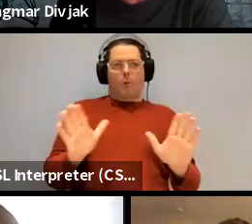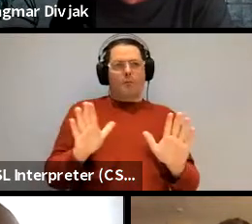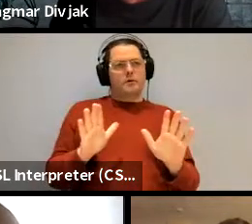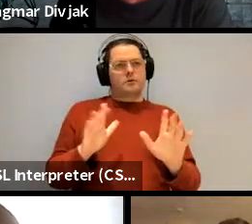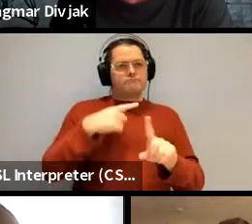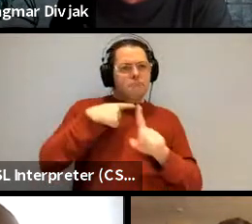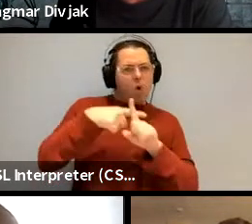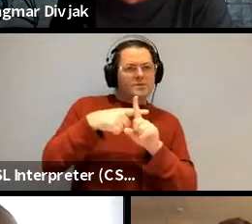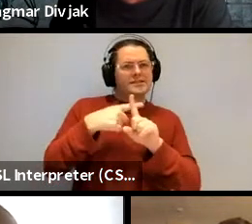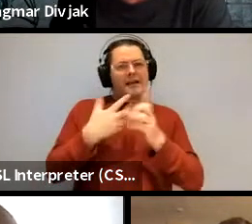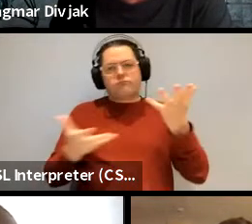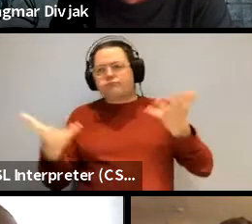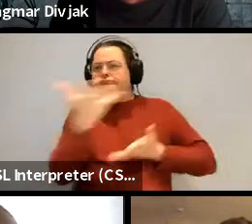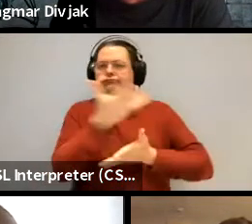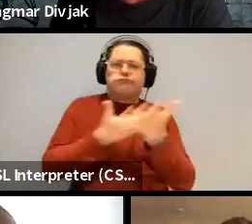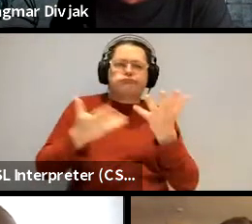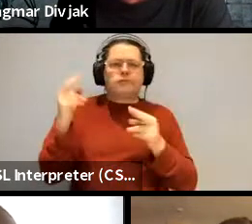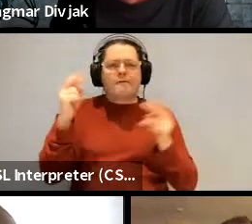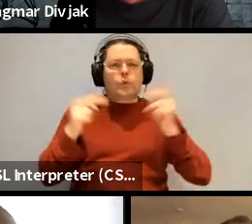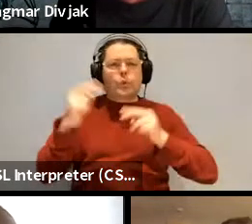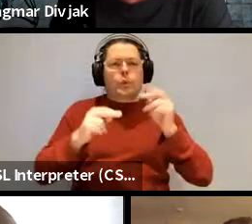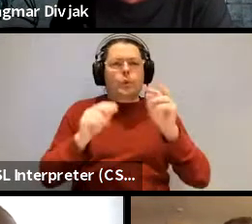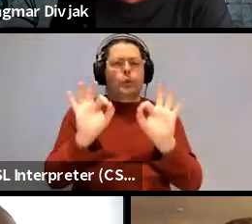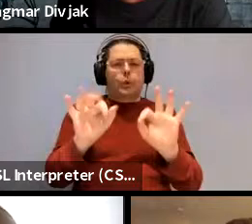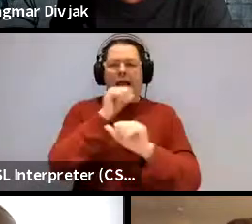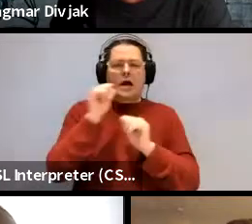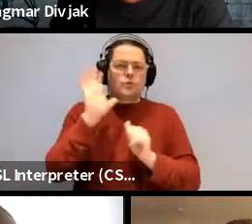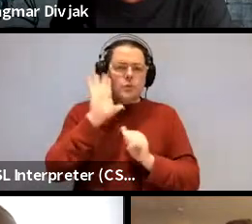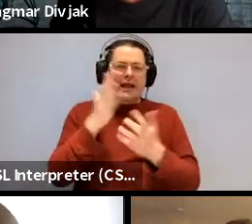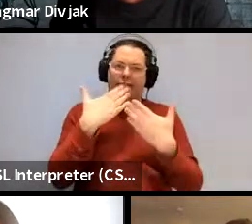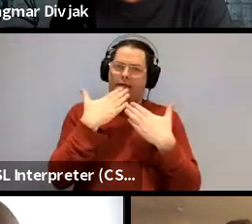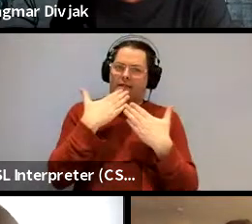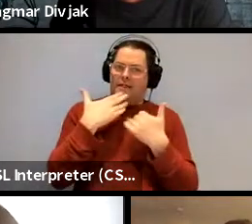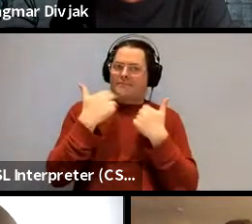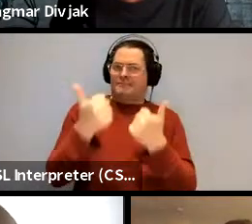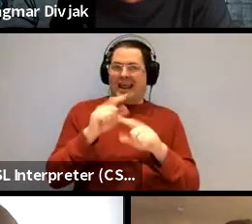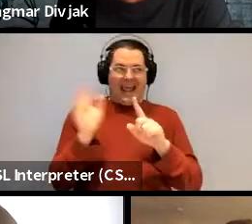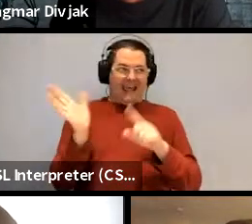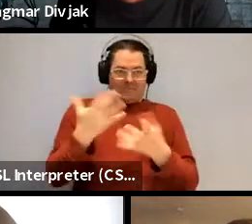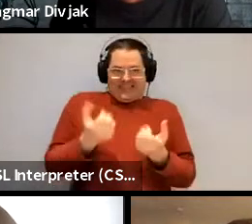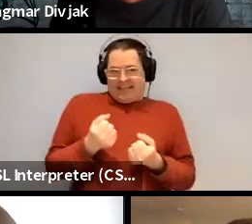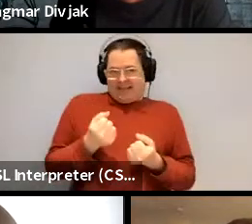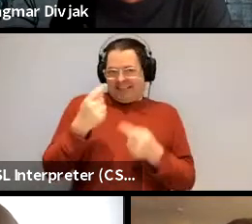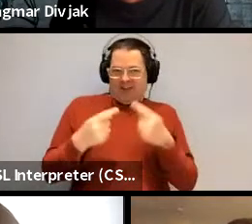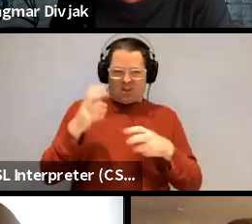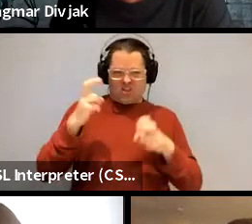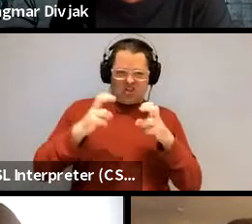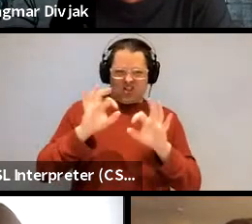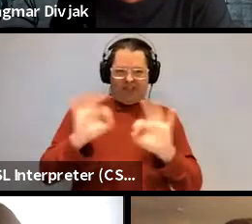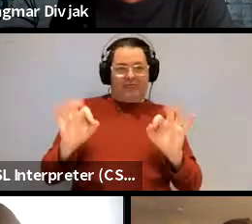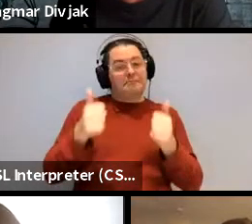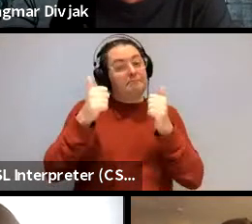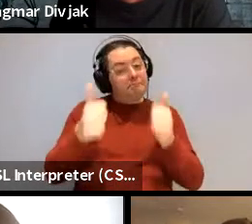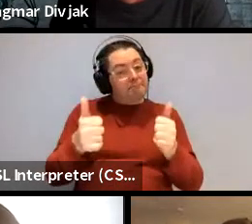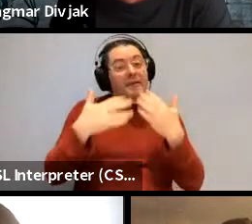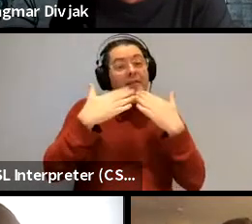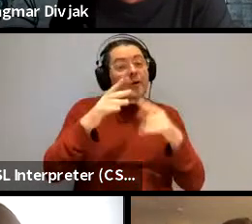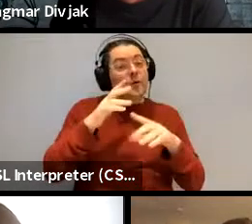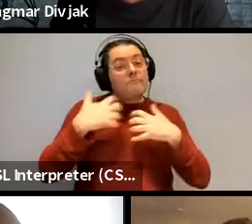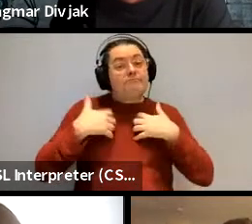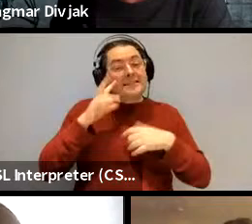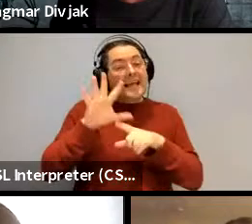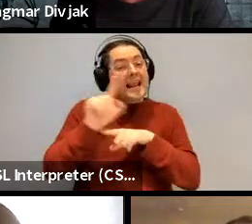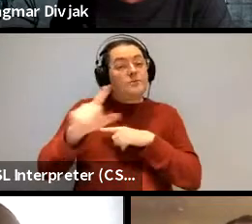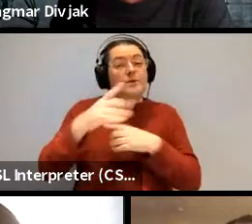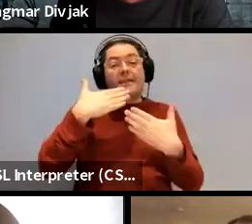positive and and um and and and accepting way so it's really nice to see that um i look forward to see you guys all next week thank you very